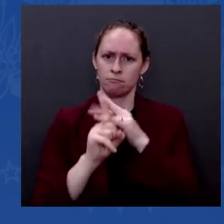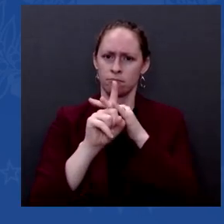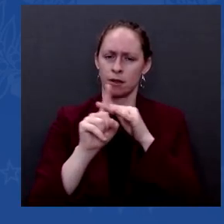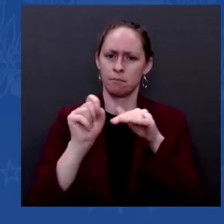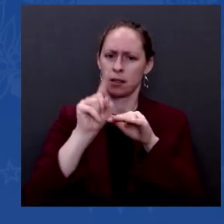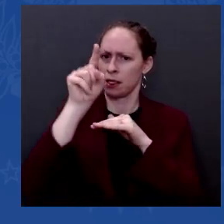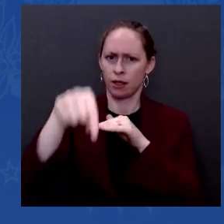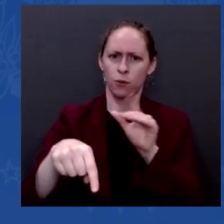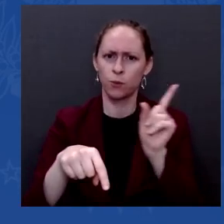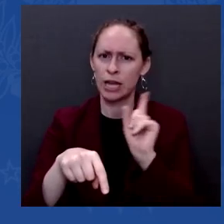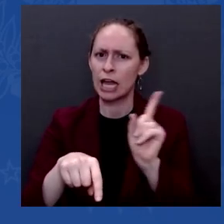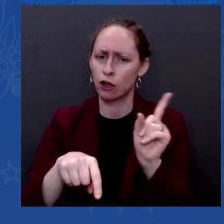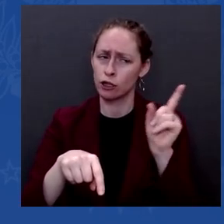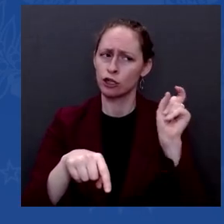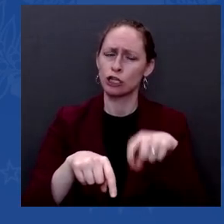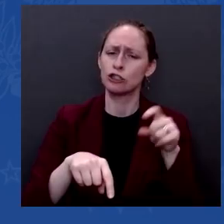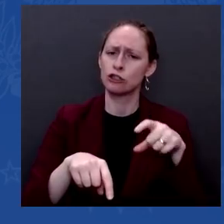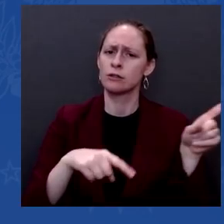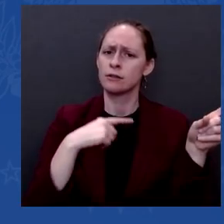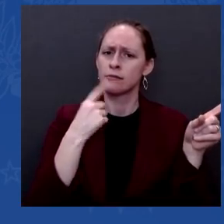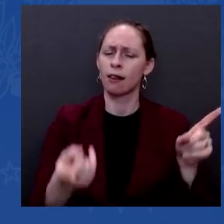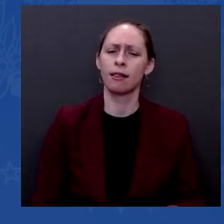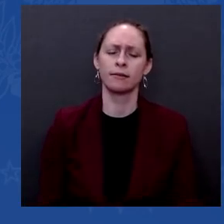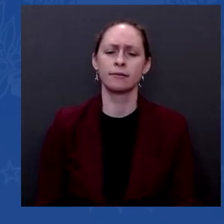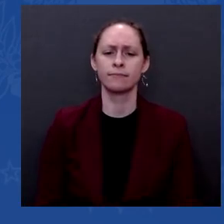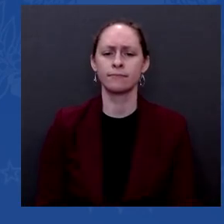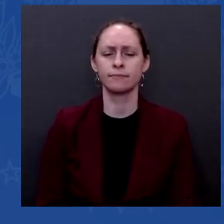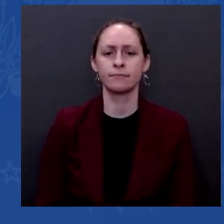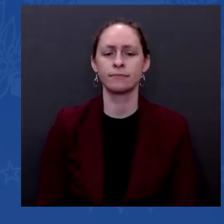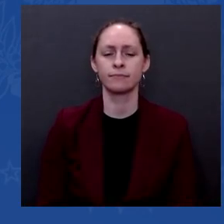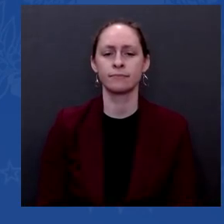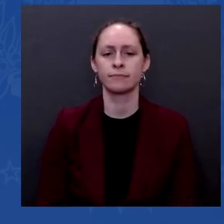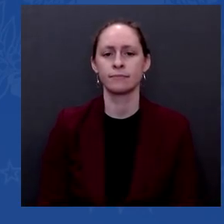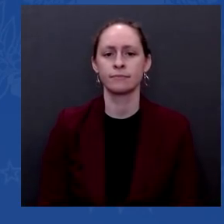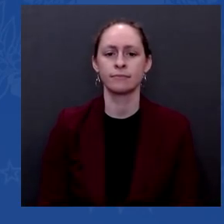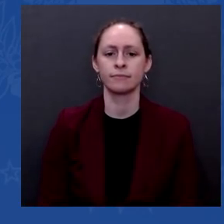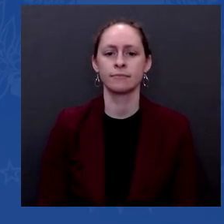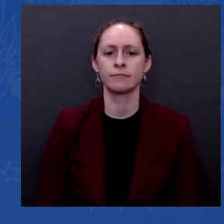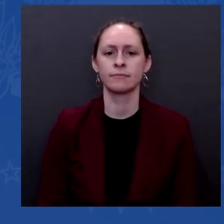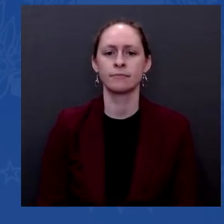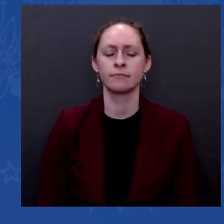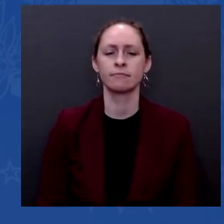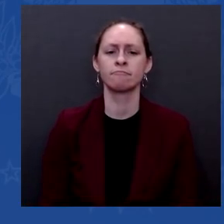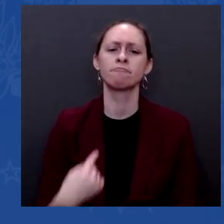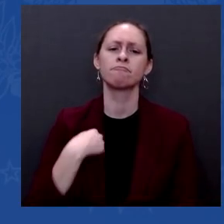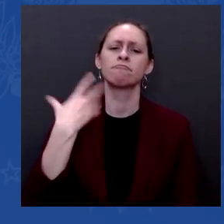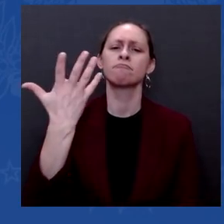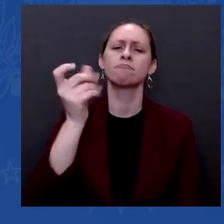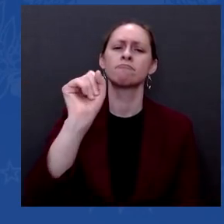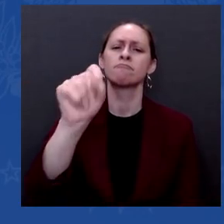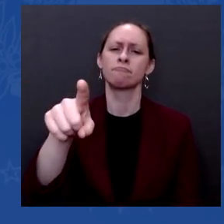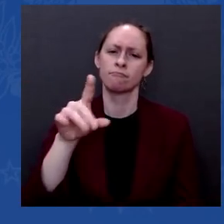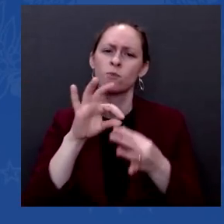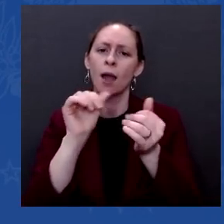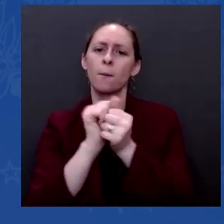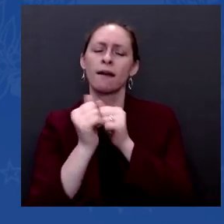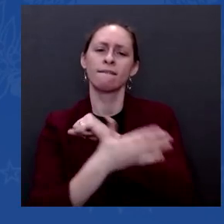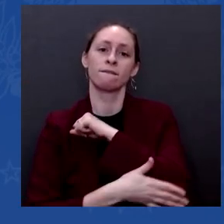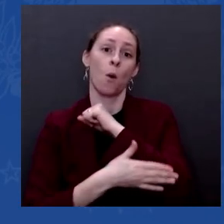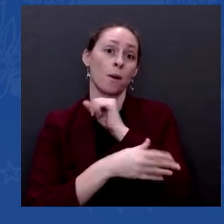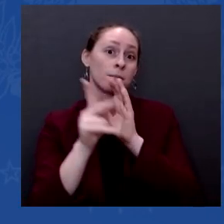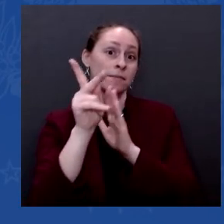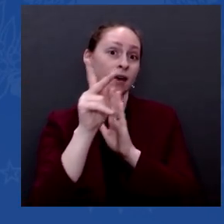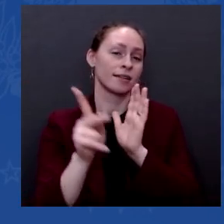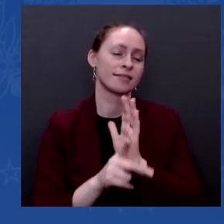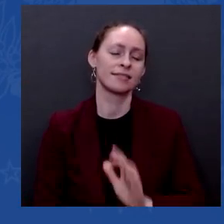Mr. President, I would like to ask you about foreign policy. One of the first priority that you declared when you came to